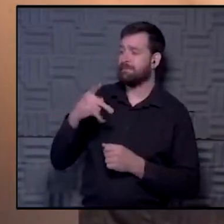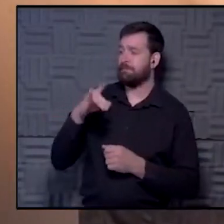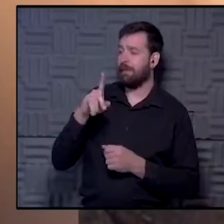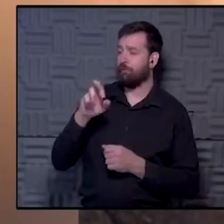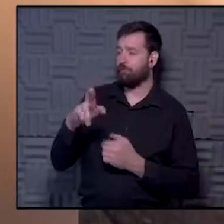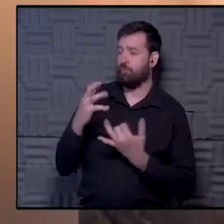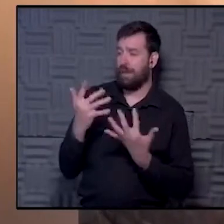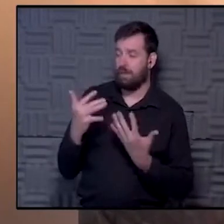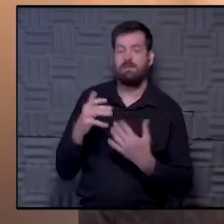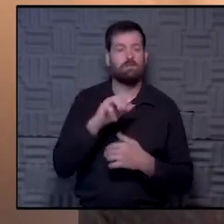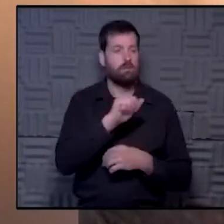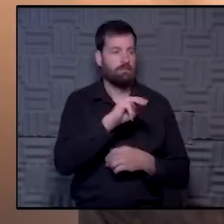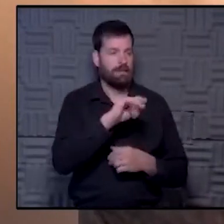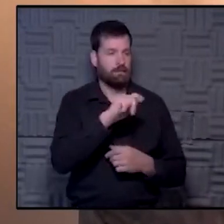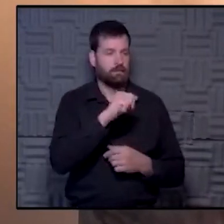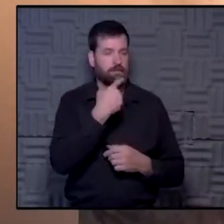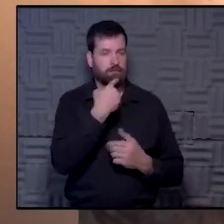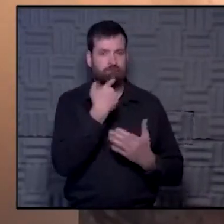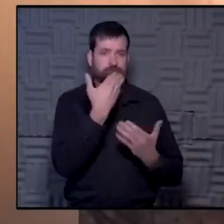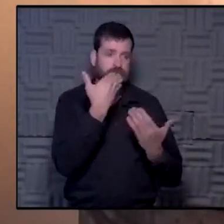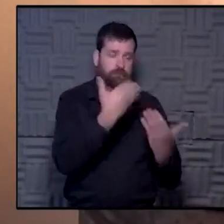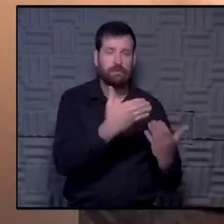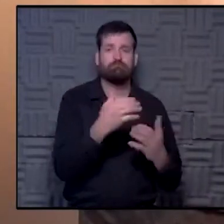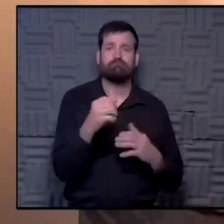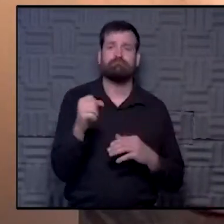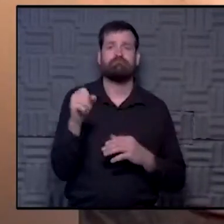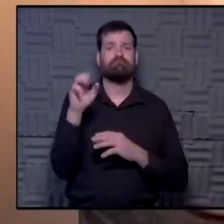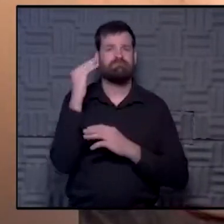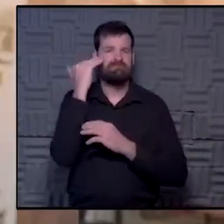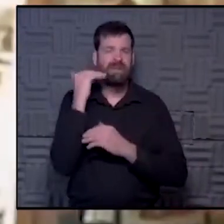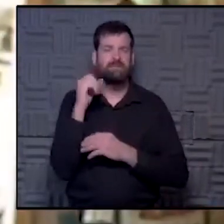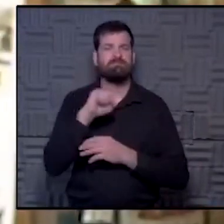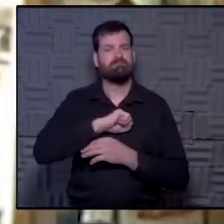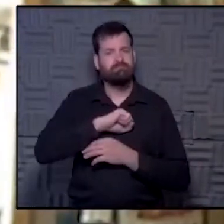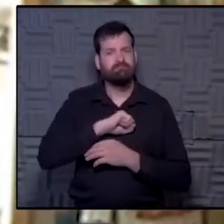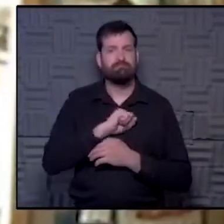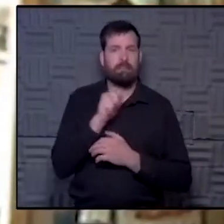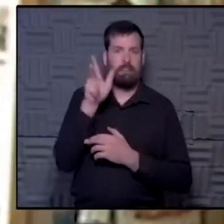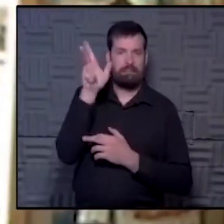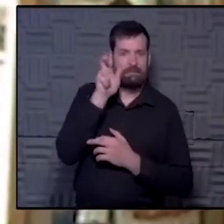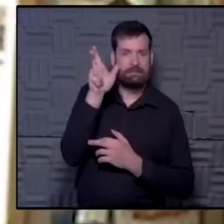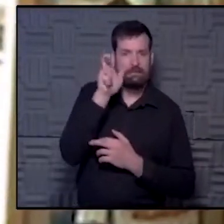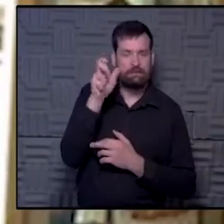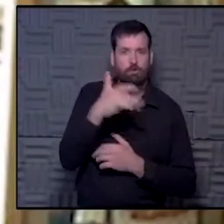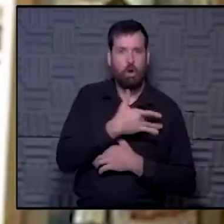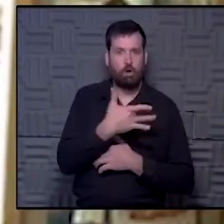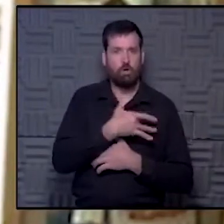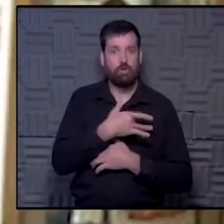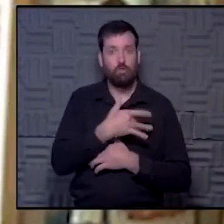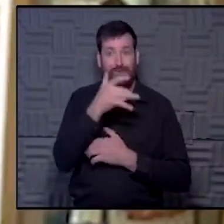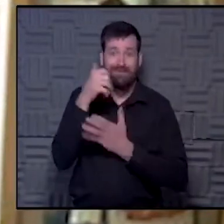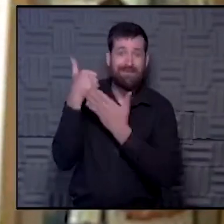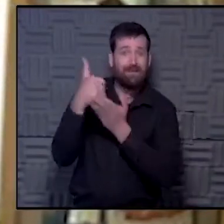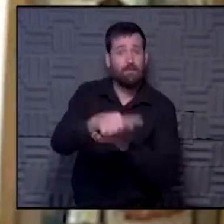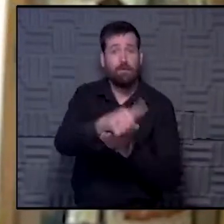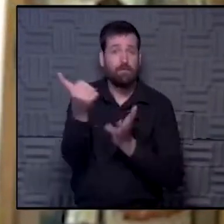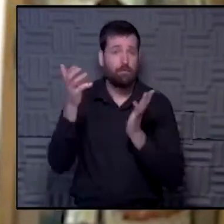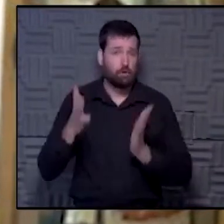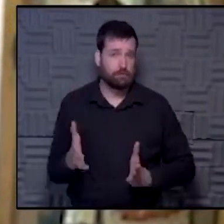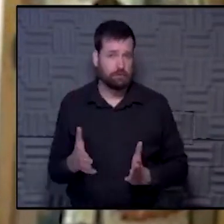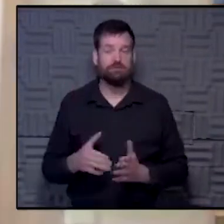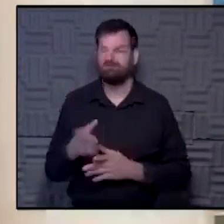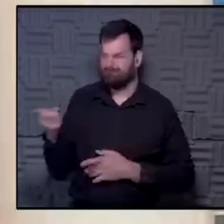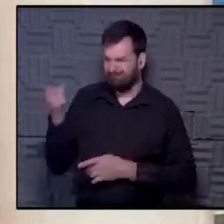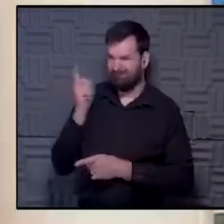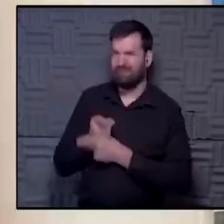Amanda said goodbye. I just put my head on his chest. I listened to his heart, knowing that I was going to go help someone else. And she